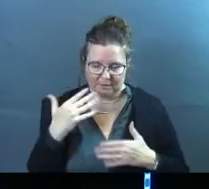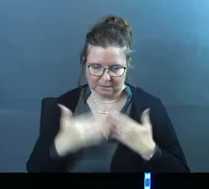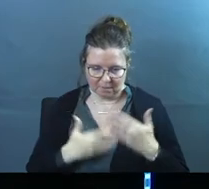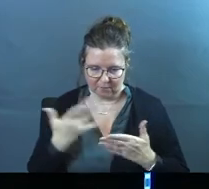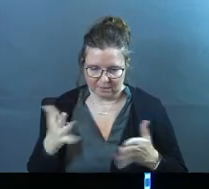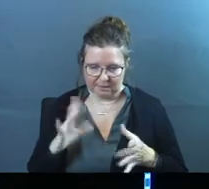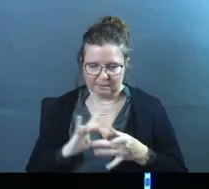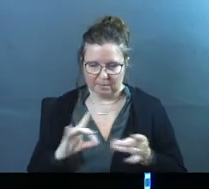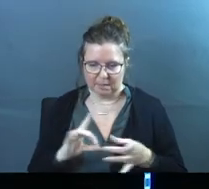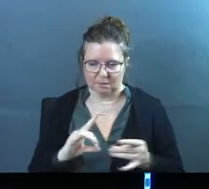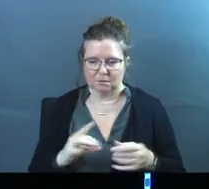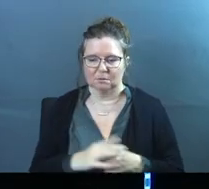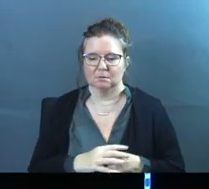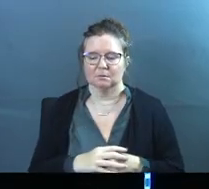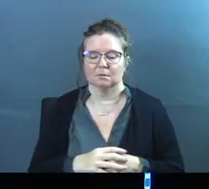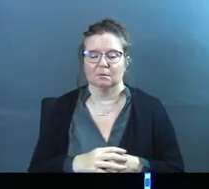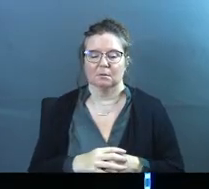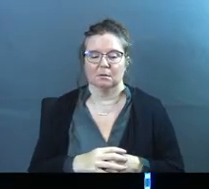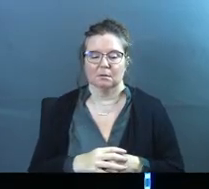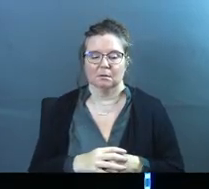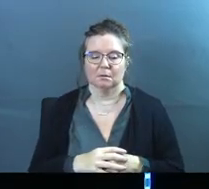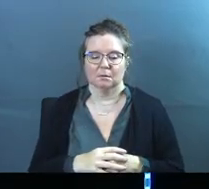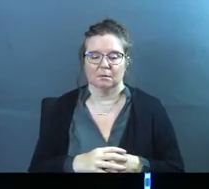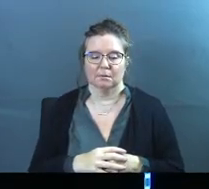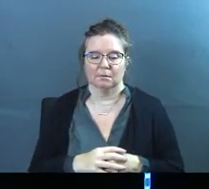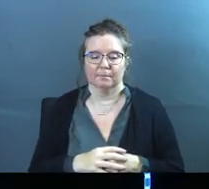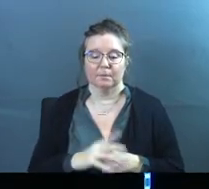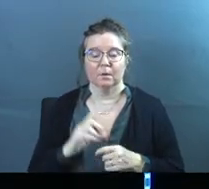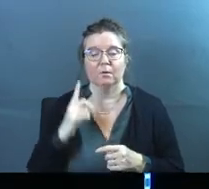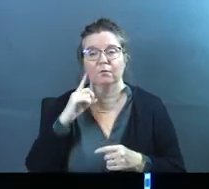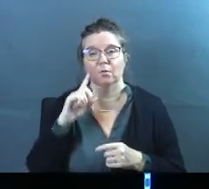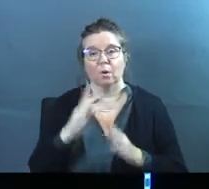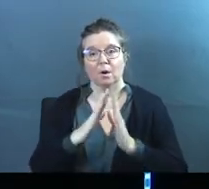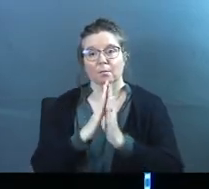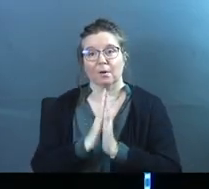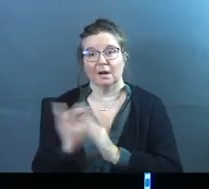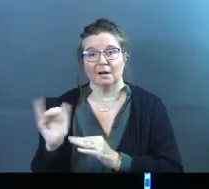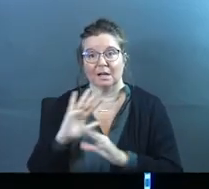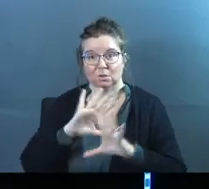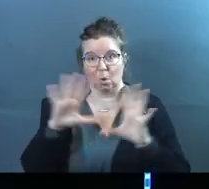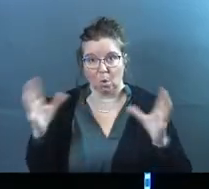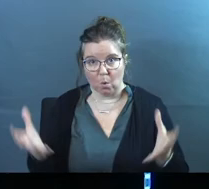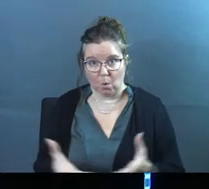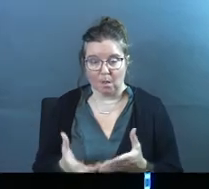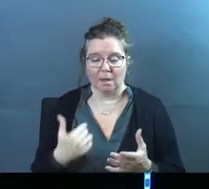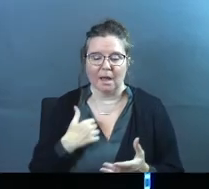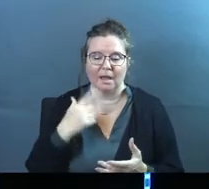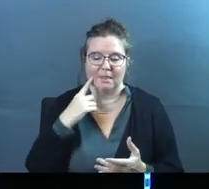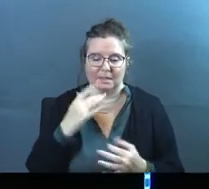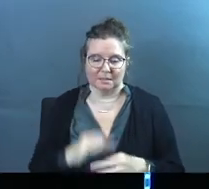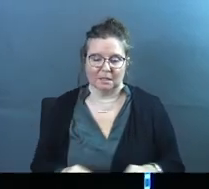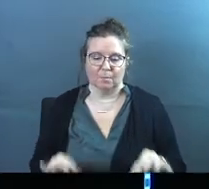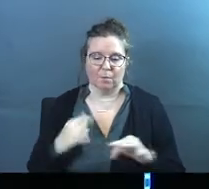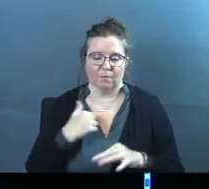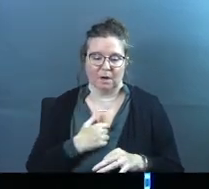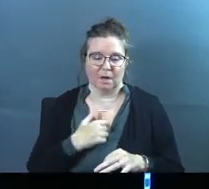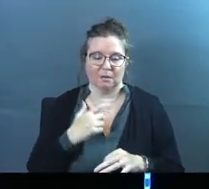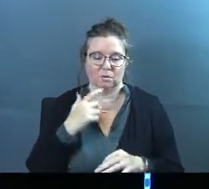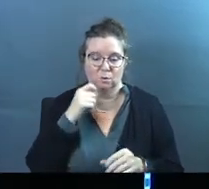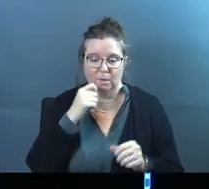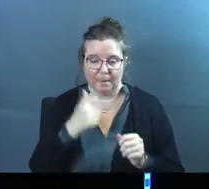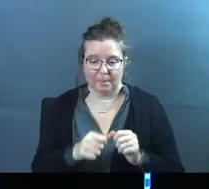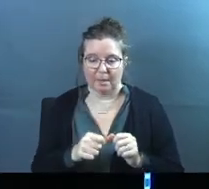stuff for this, for this message. And when it comes to prayer as a whole, I think it's so important for us to